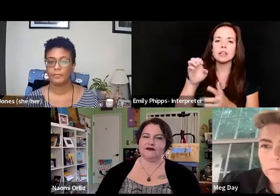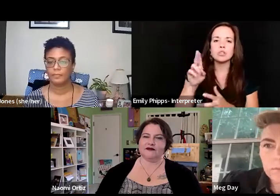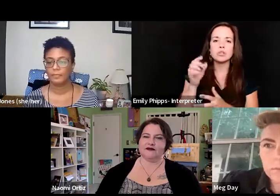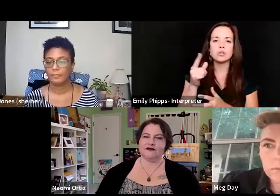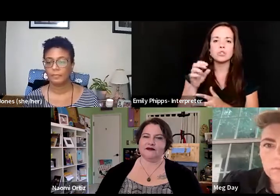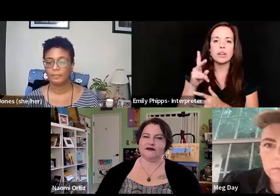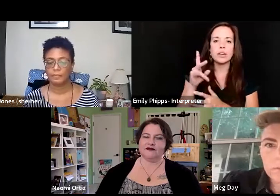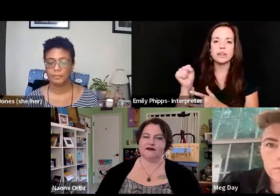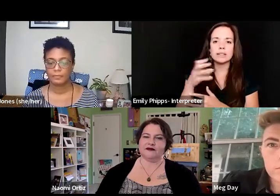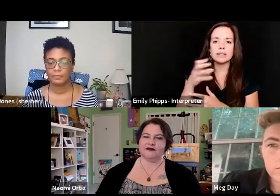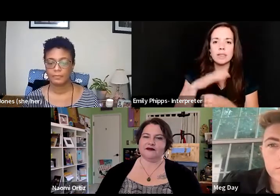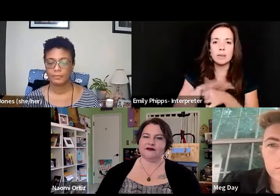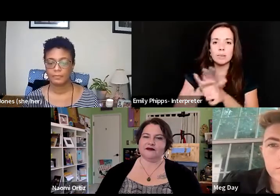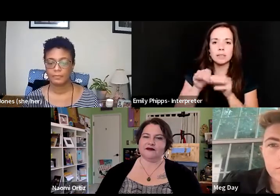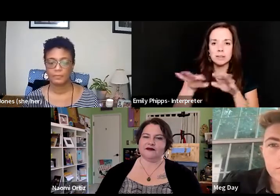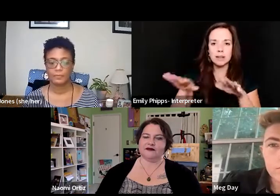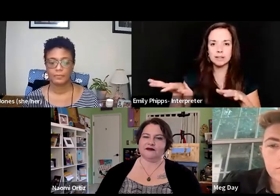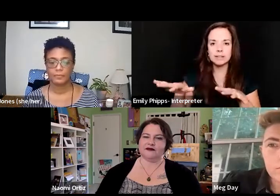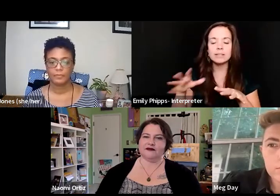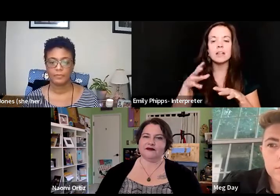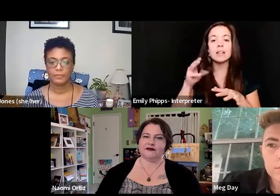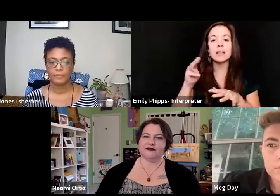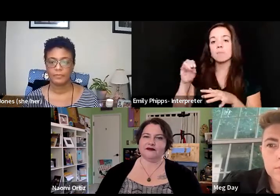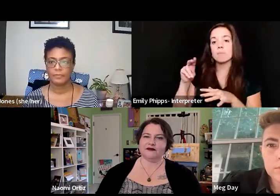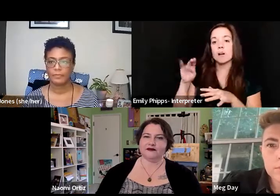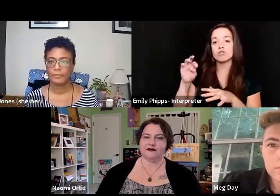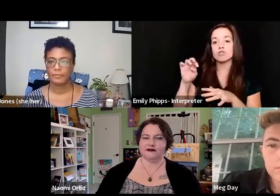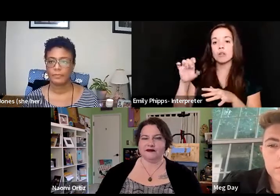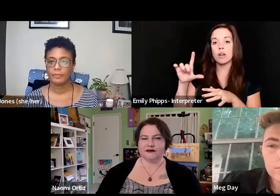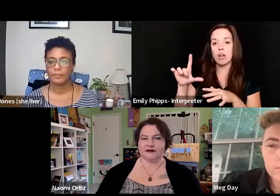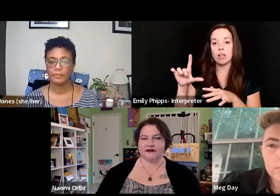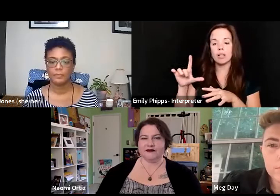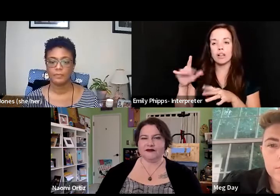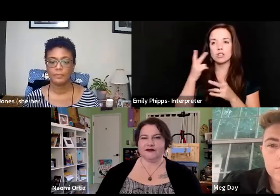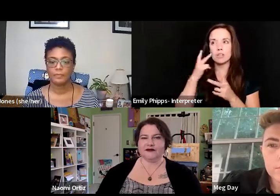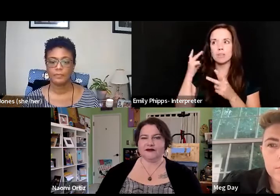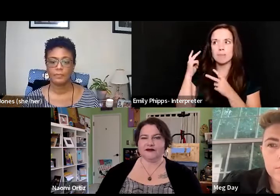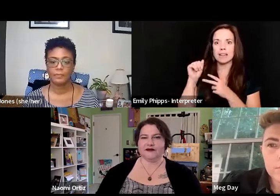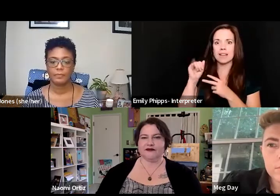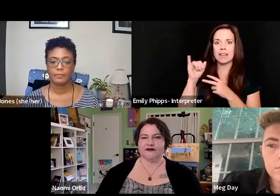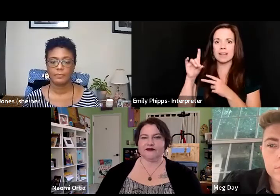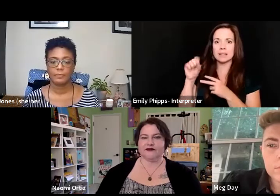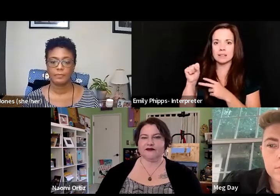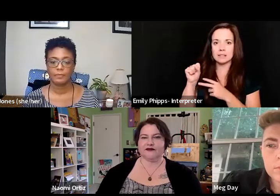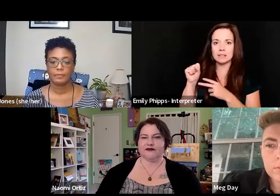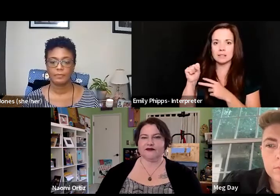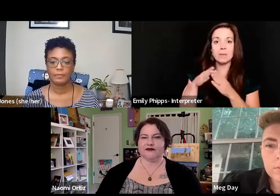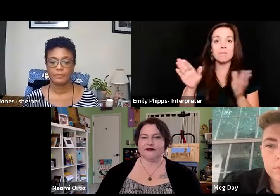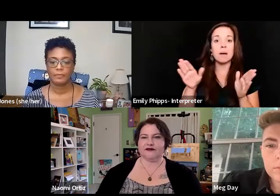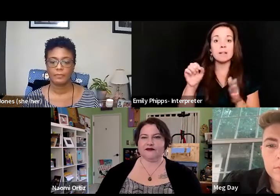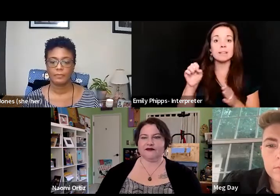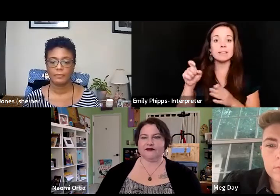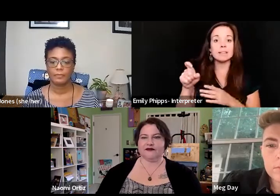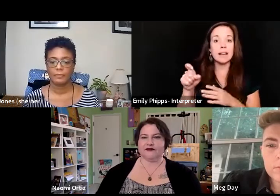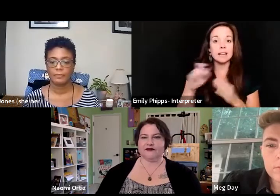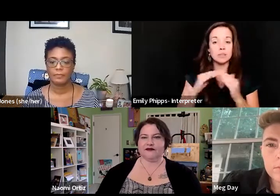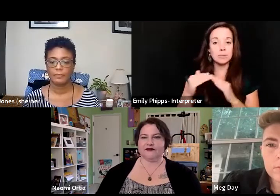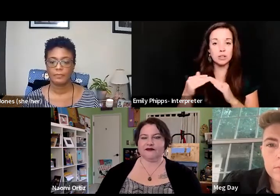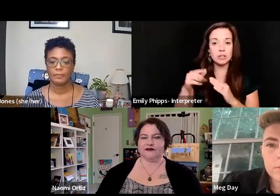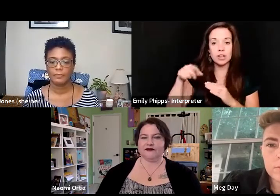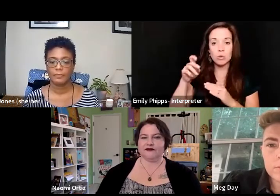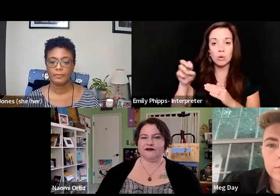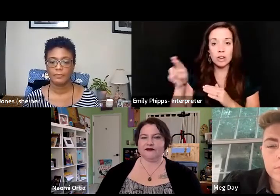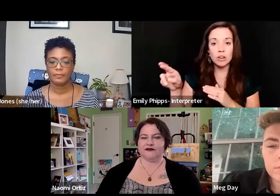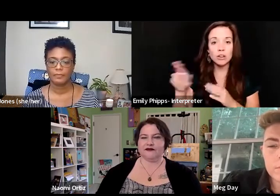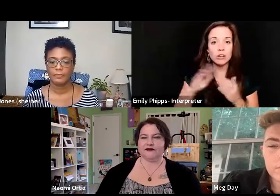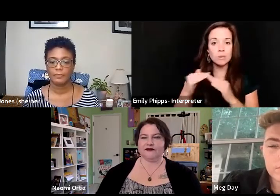by Hannah Harris Sutro in Montreal, where she really looks back at AIDS. And she's like, you know, in public sex communities, in queer communities in the